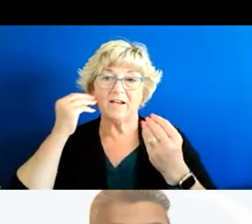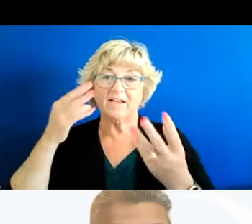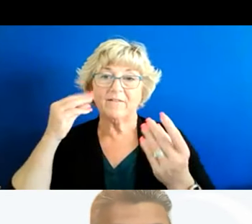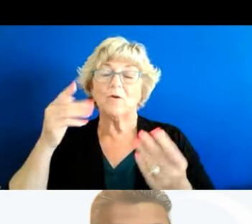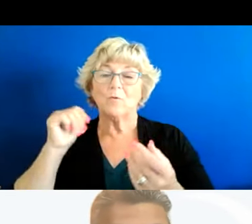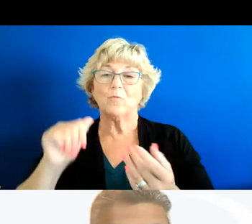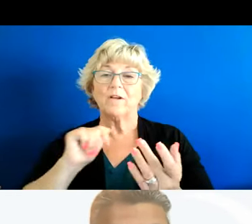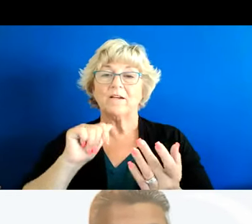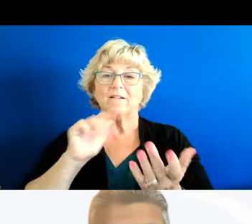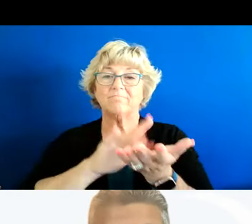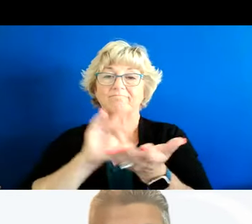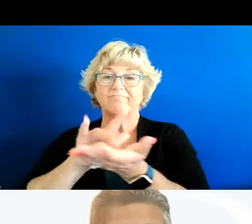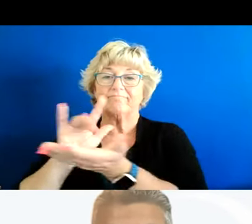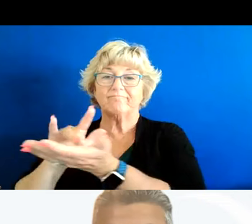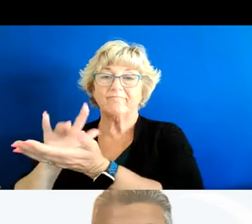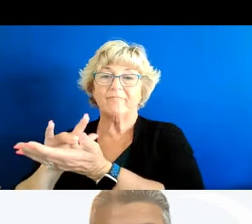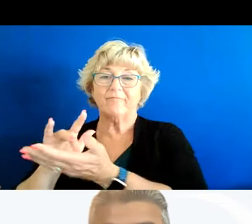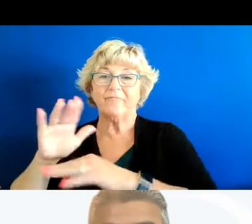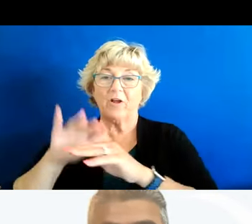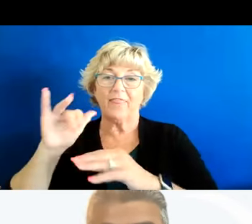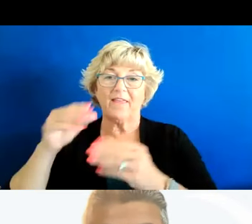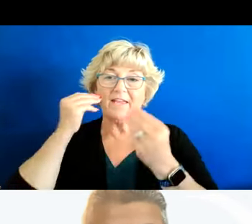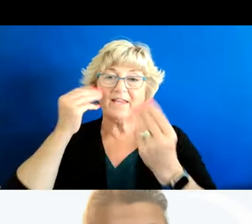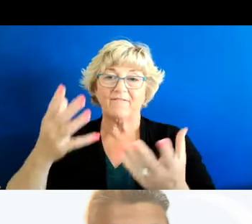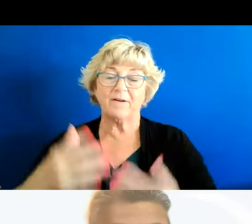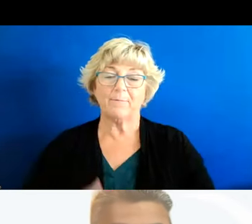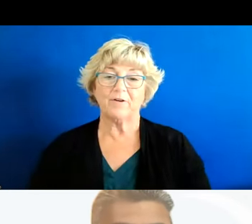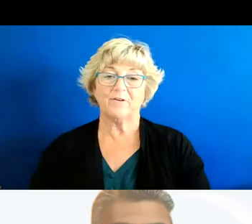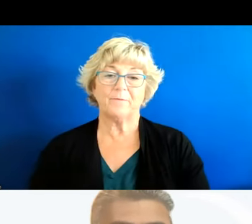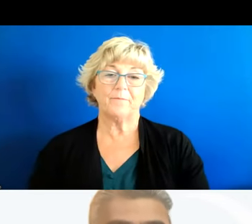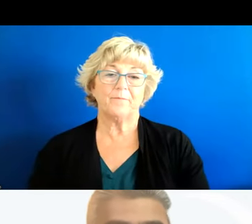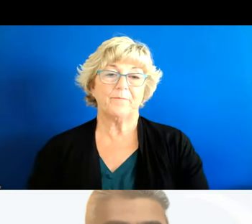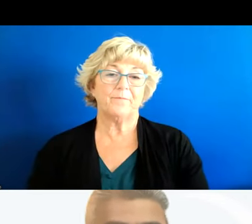into once we align on on these types of measures